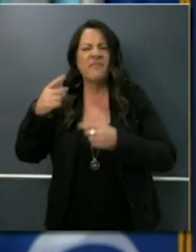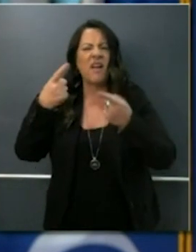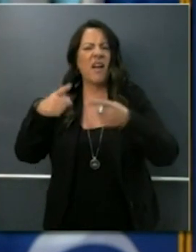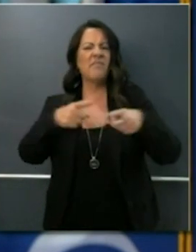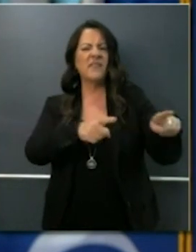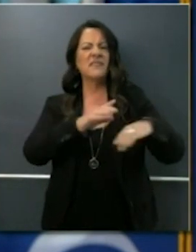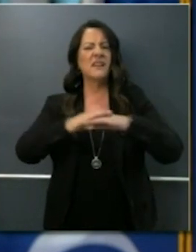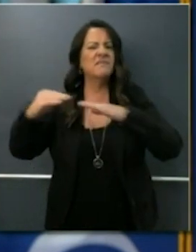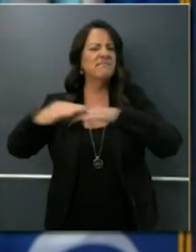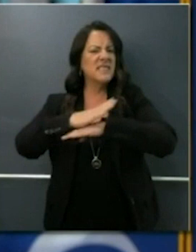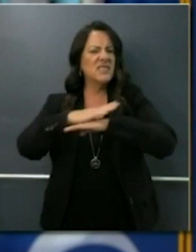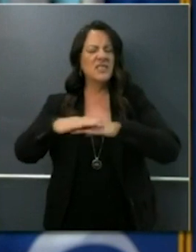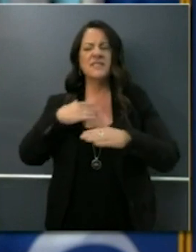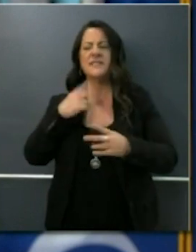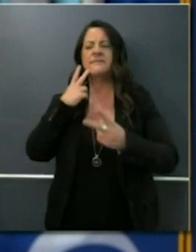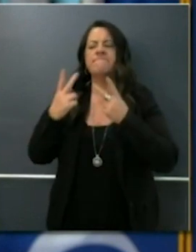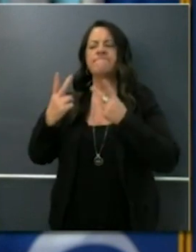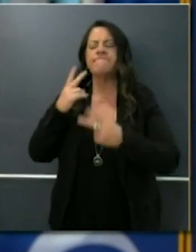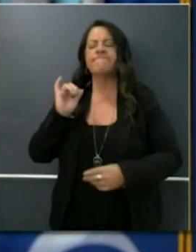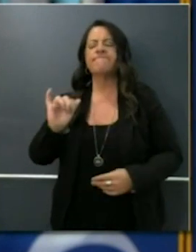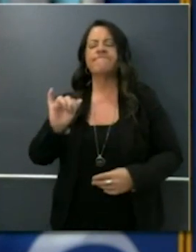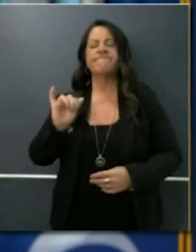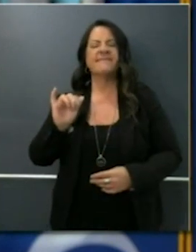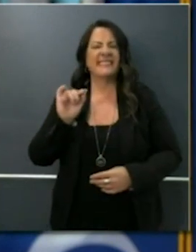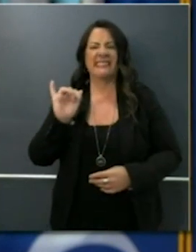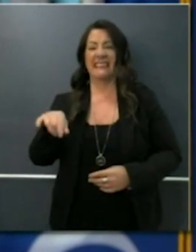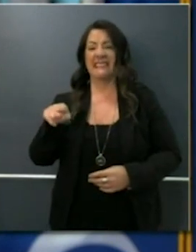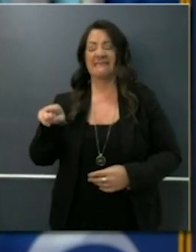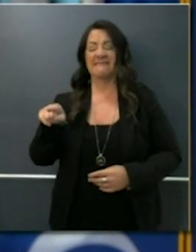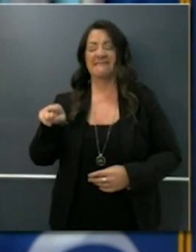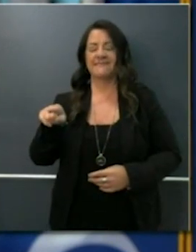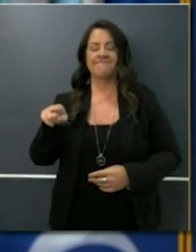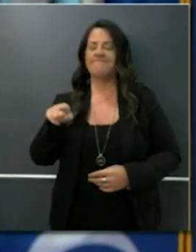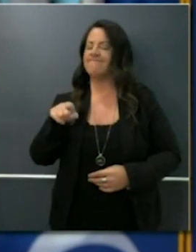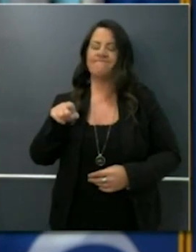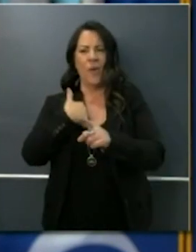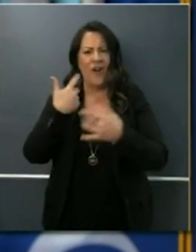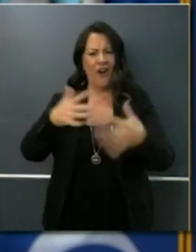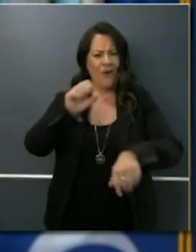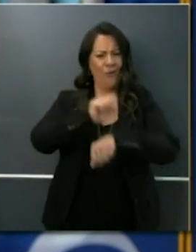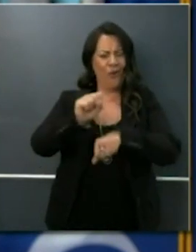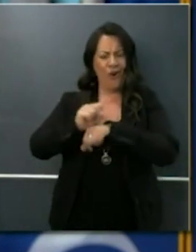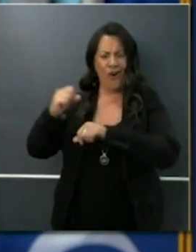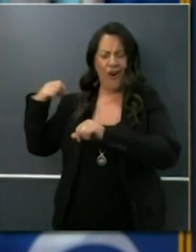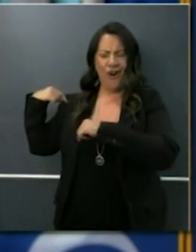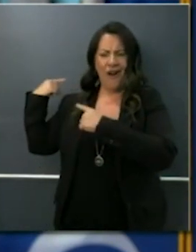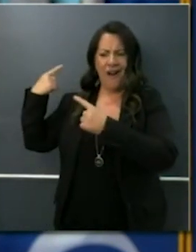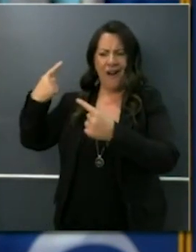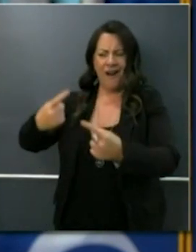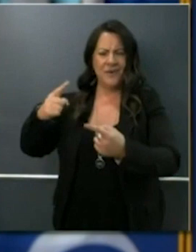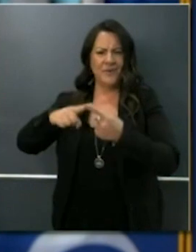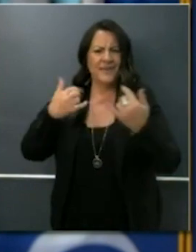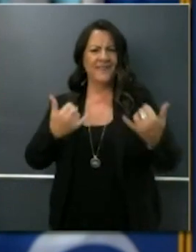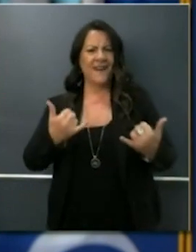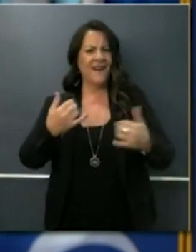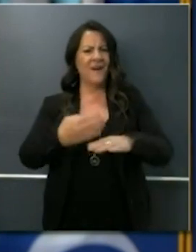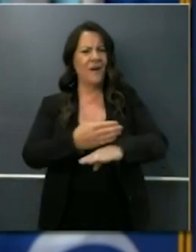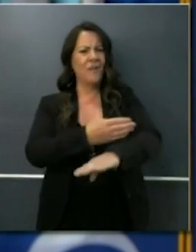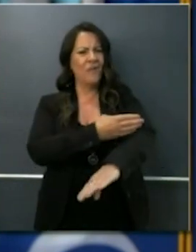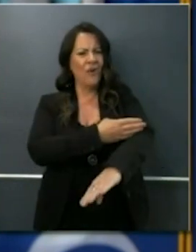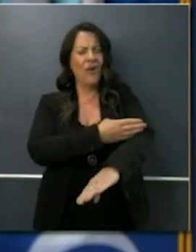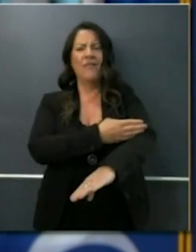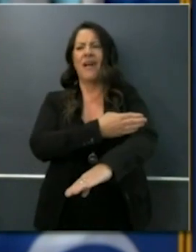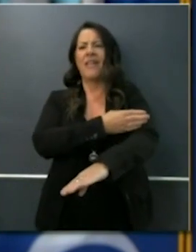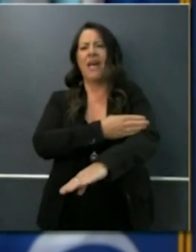example of what not to see, people what not to do. The reality is we are just a few